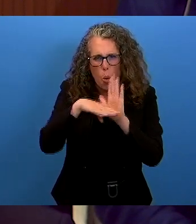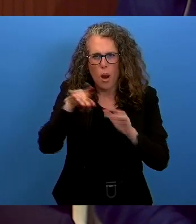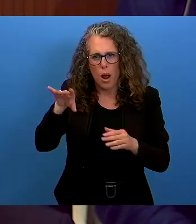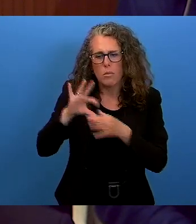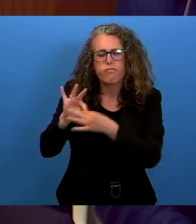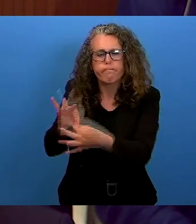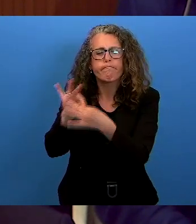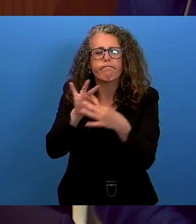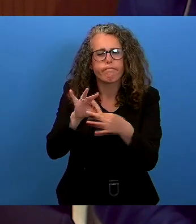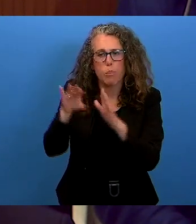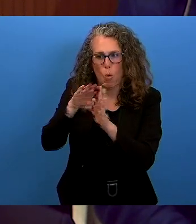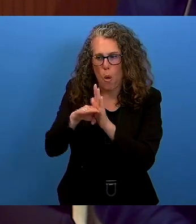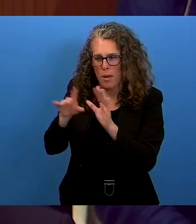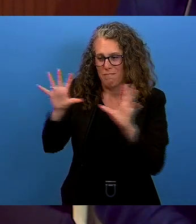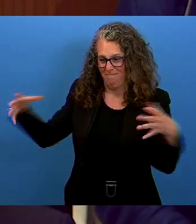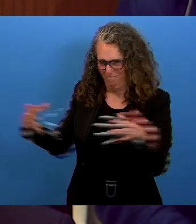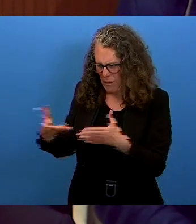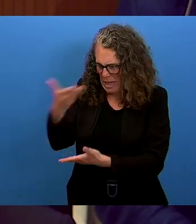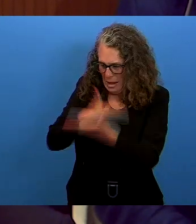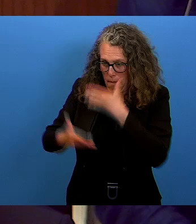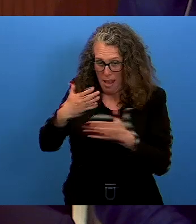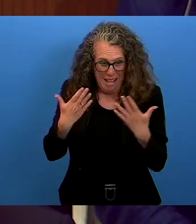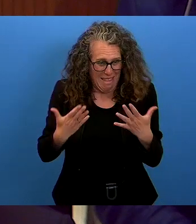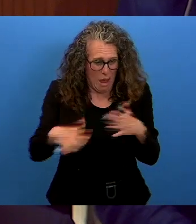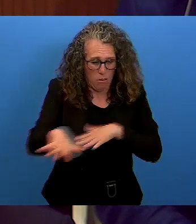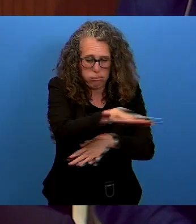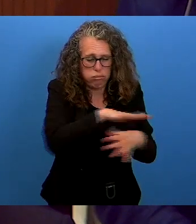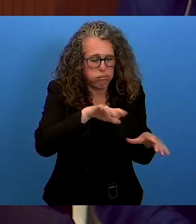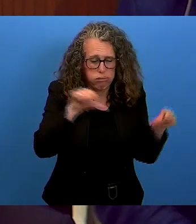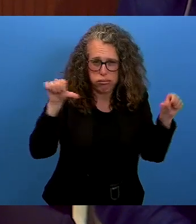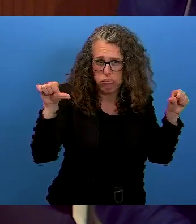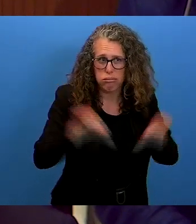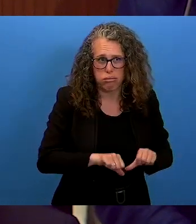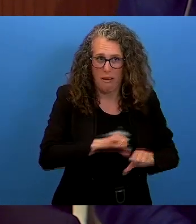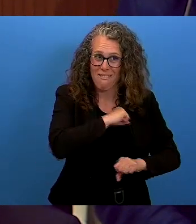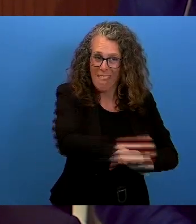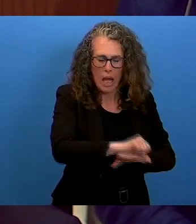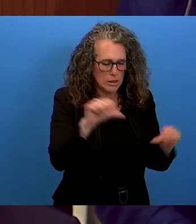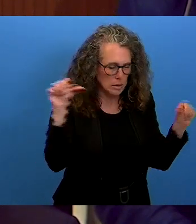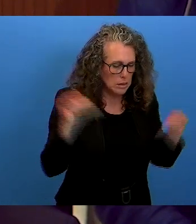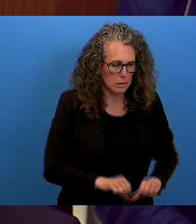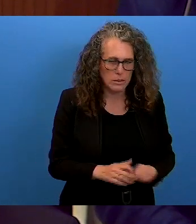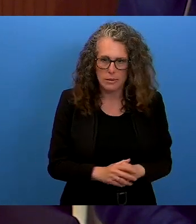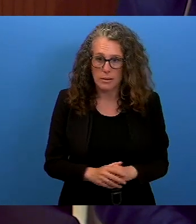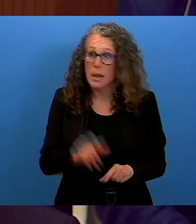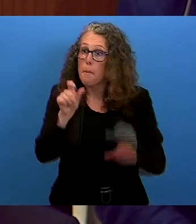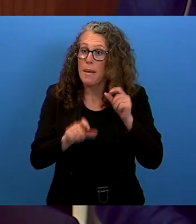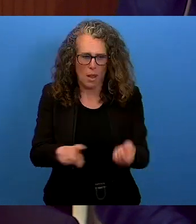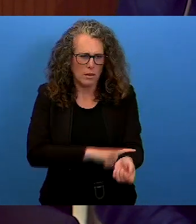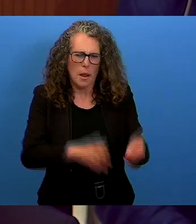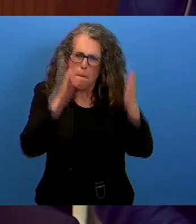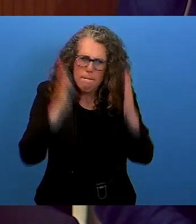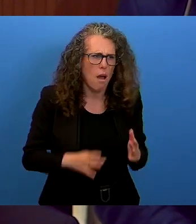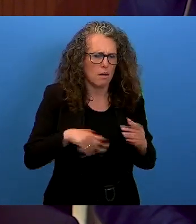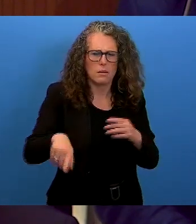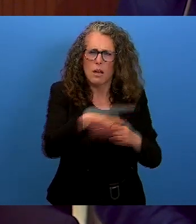this is what's happening at an alarming pace. Indigenous peoples who speak up and speak out